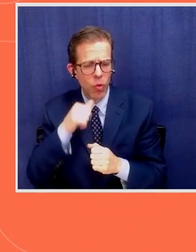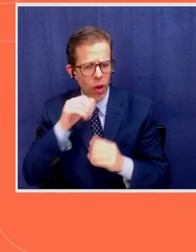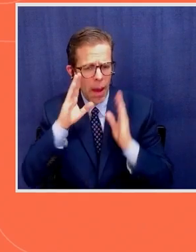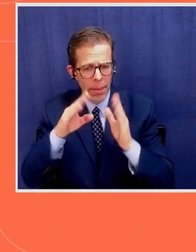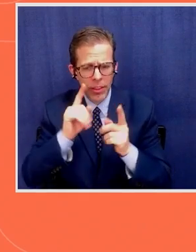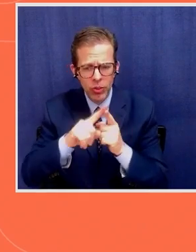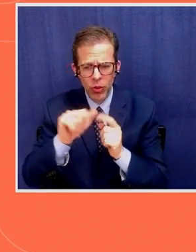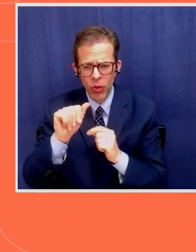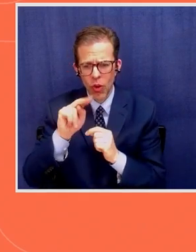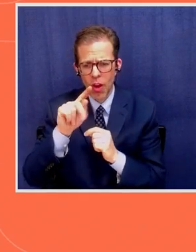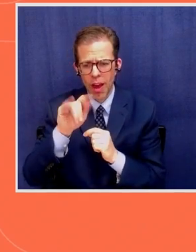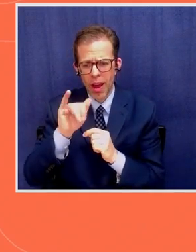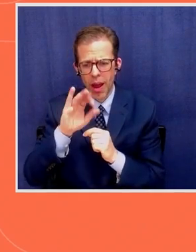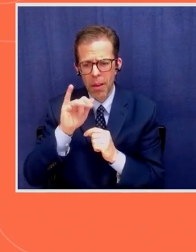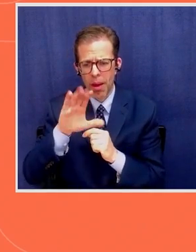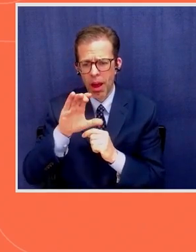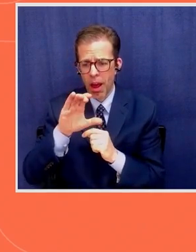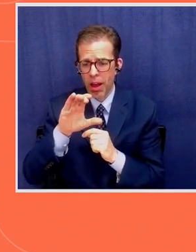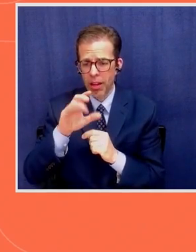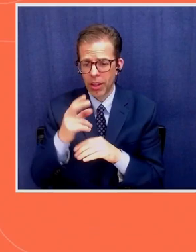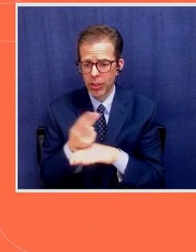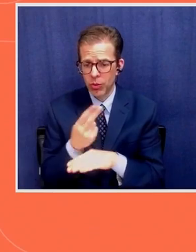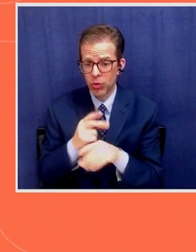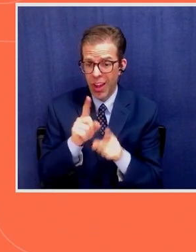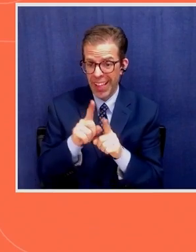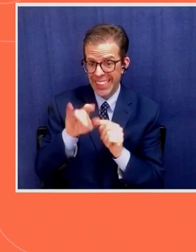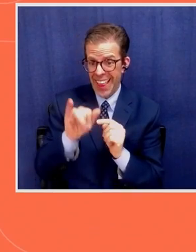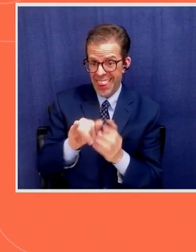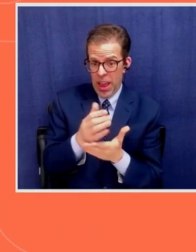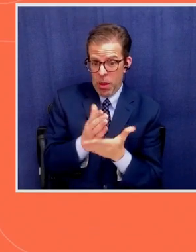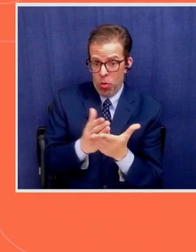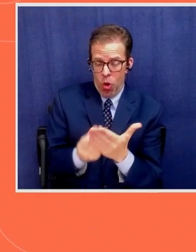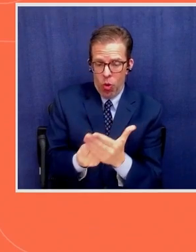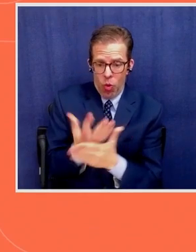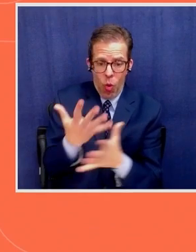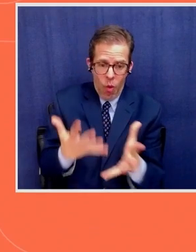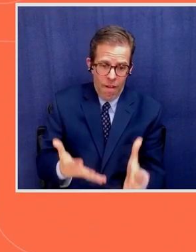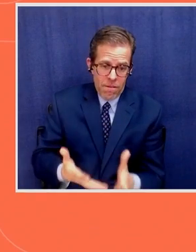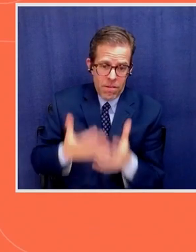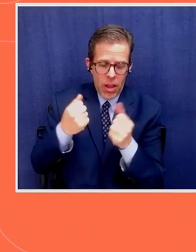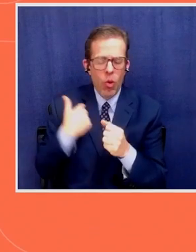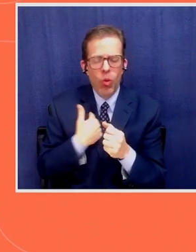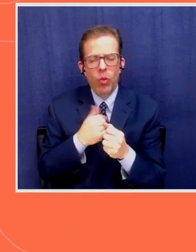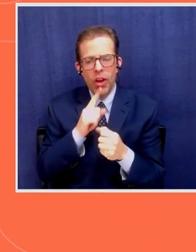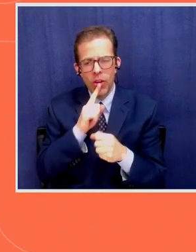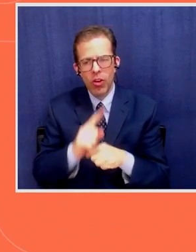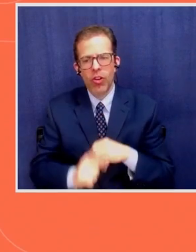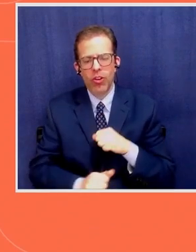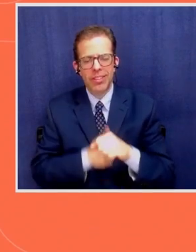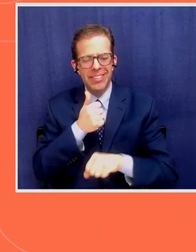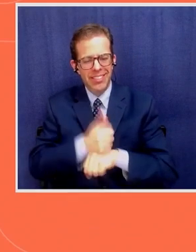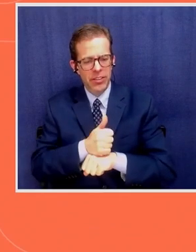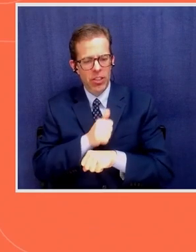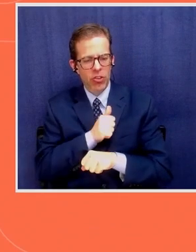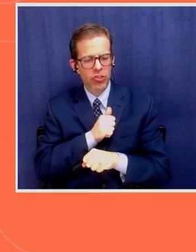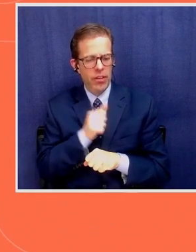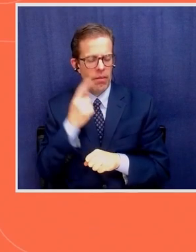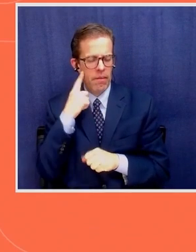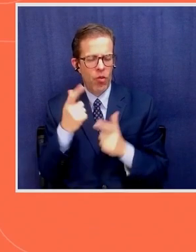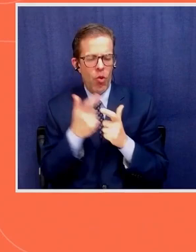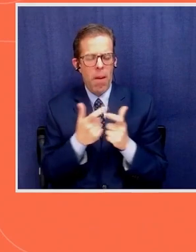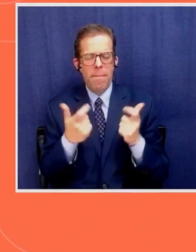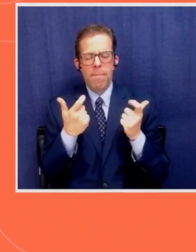sector grows rapidly, we're setting us up for real big problems at a grand